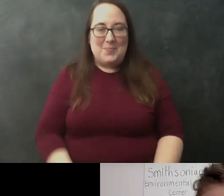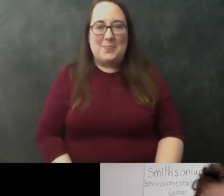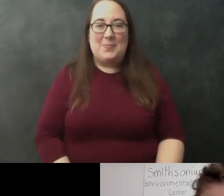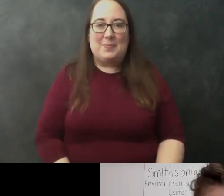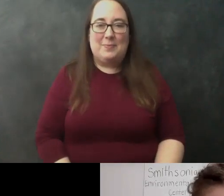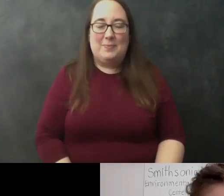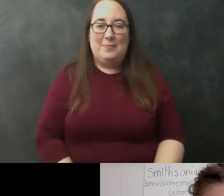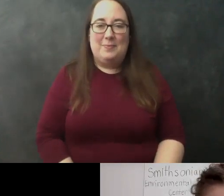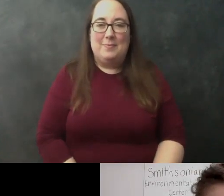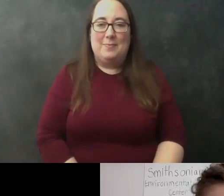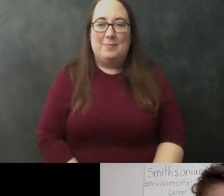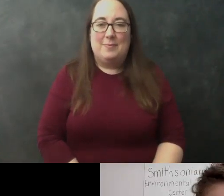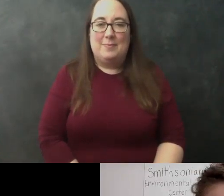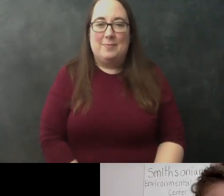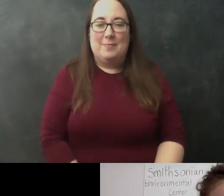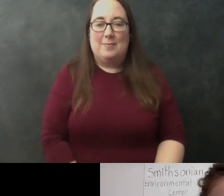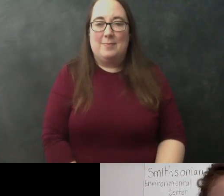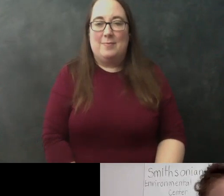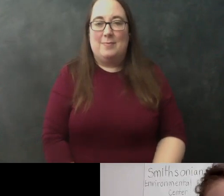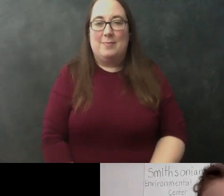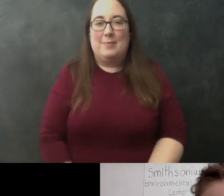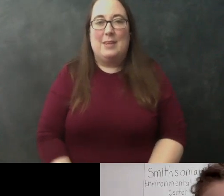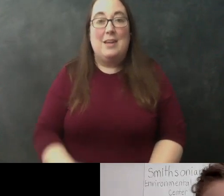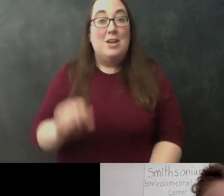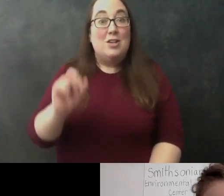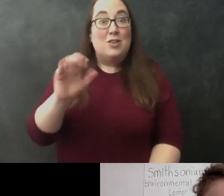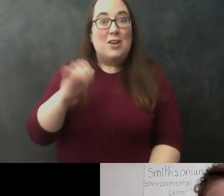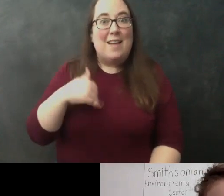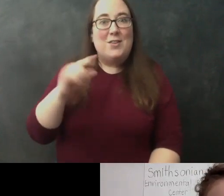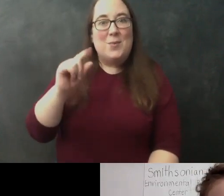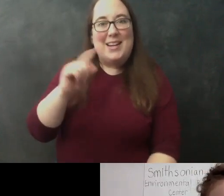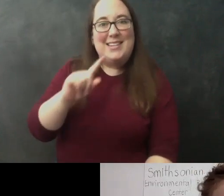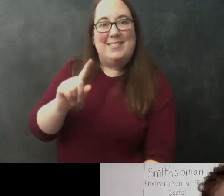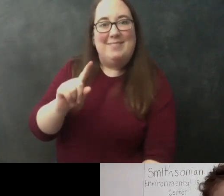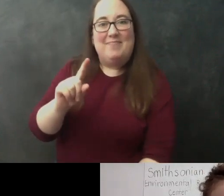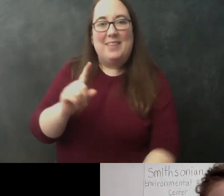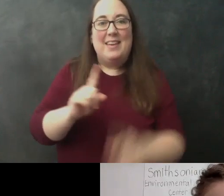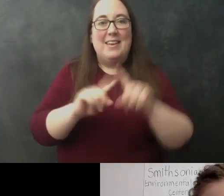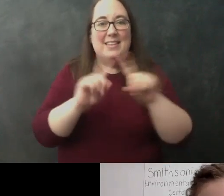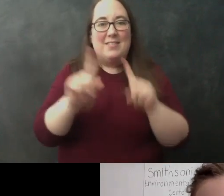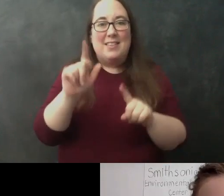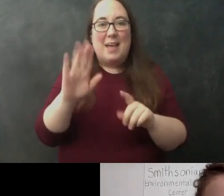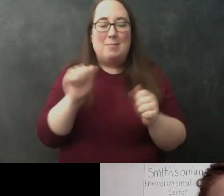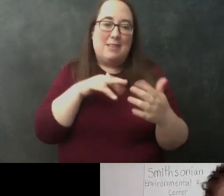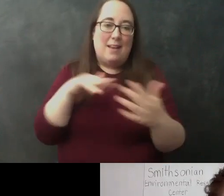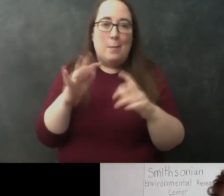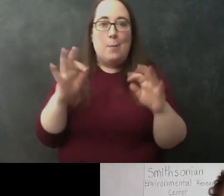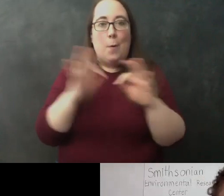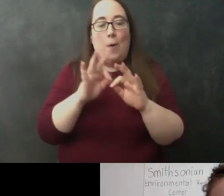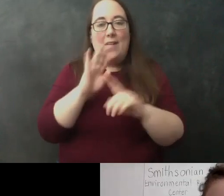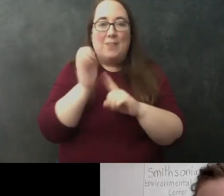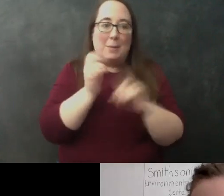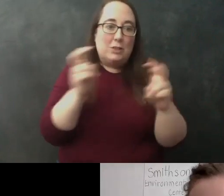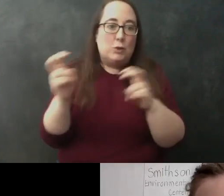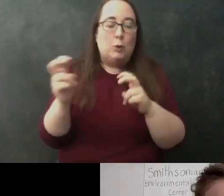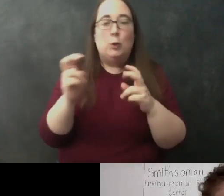So, yeah. And at CERC, we have over 20 different labs studying some of the most important environmental issues like invasive species,